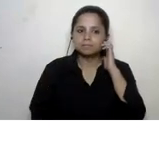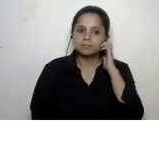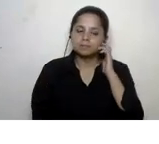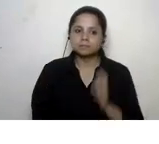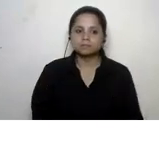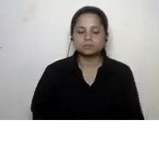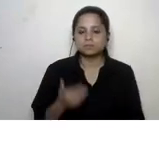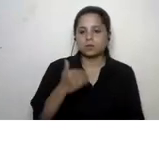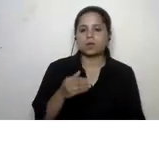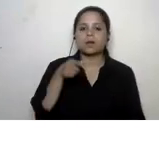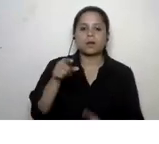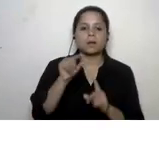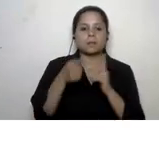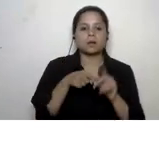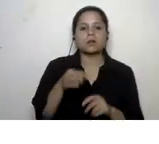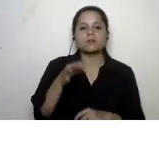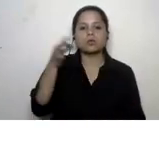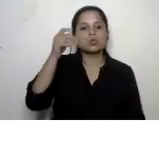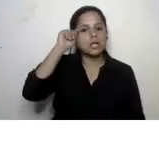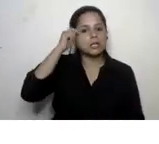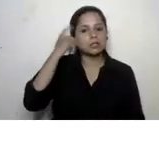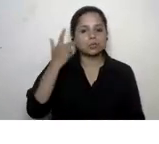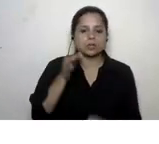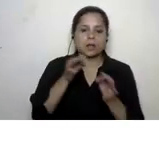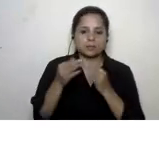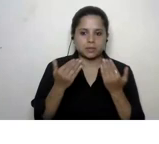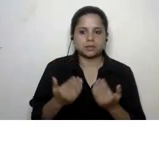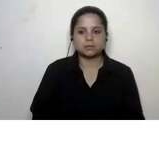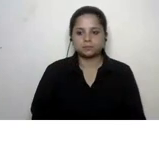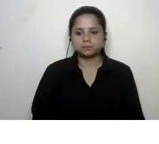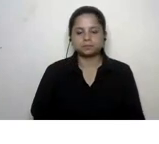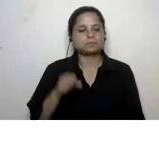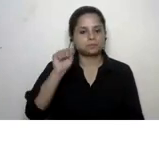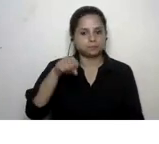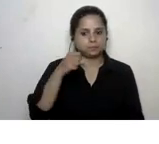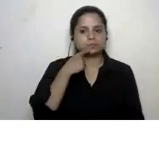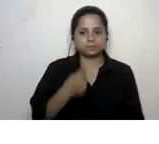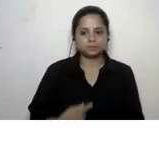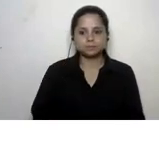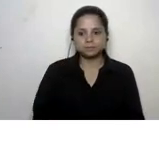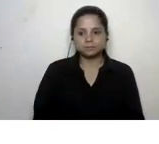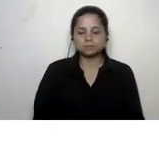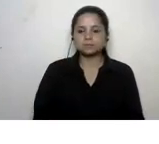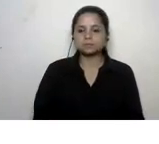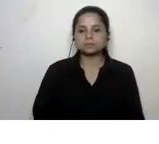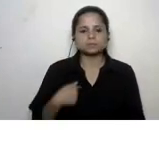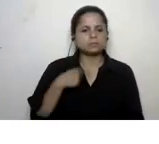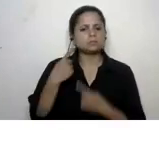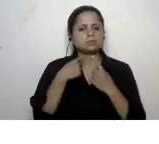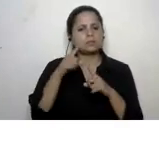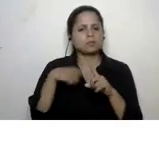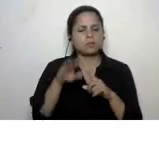priya will be talking about the future of english yes so uh we've been talking about